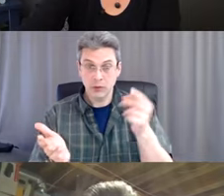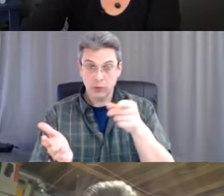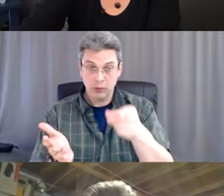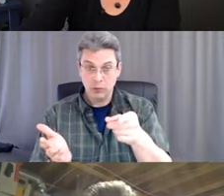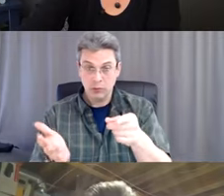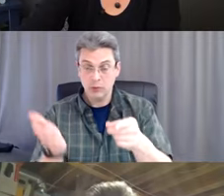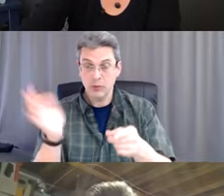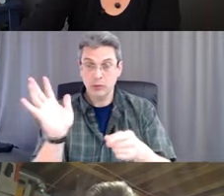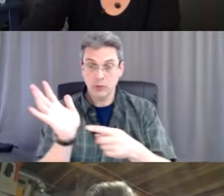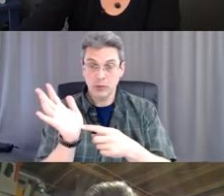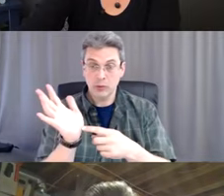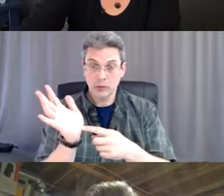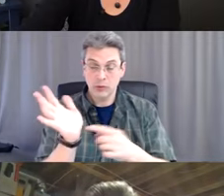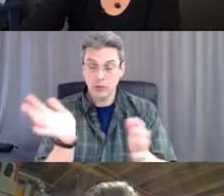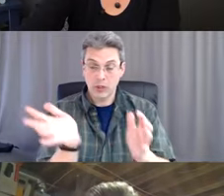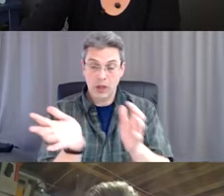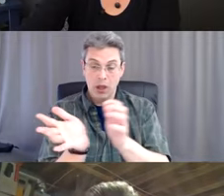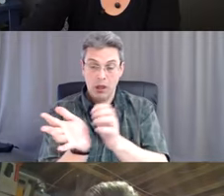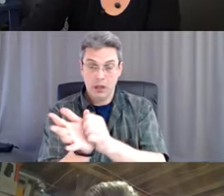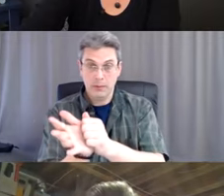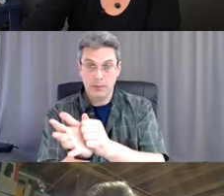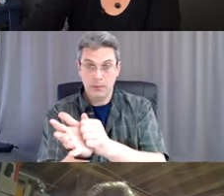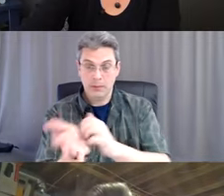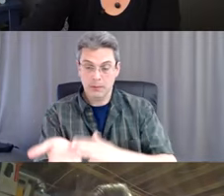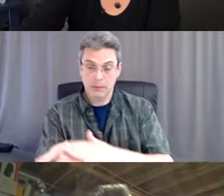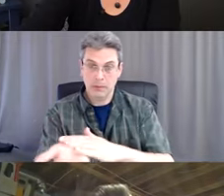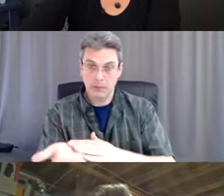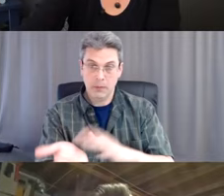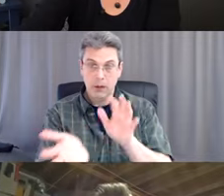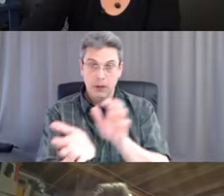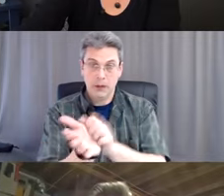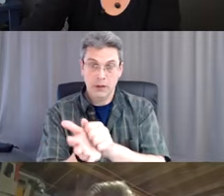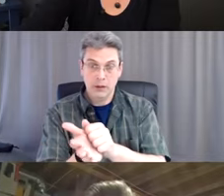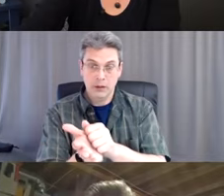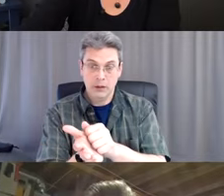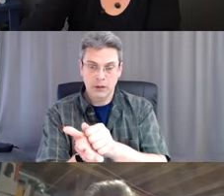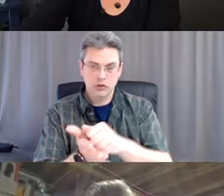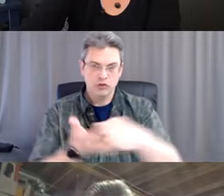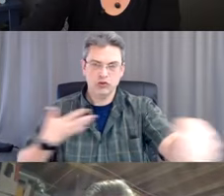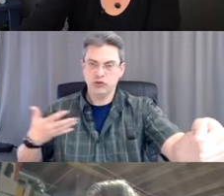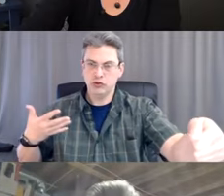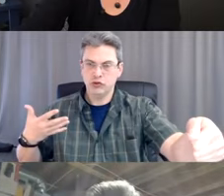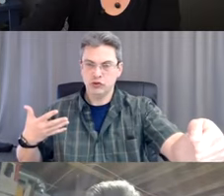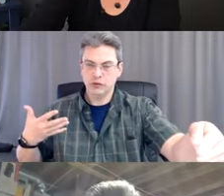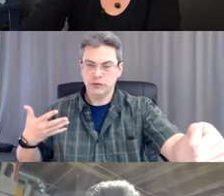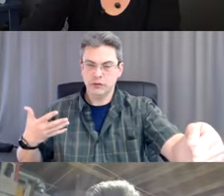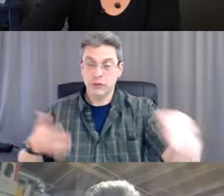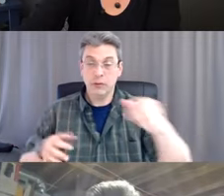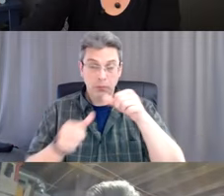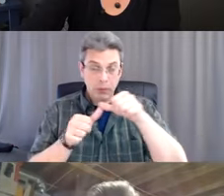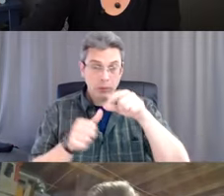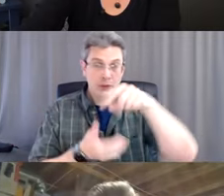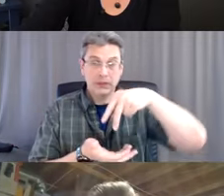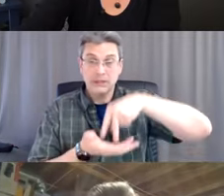gloved hand to the palm of the opposite gloved hand and you're going to pull that glove straight off and you want to be close to the garbage can.